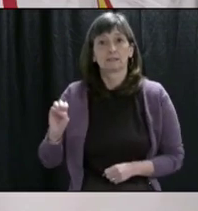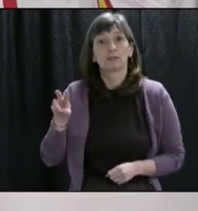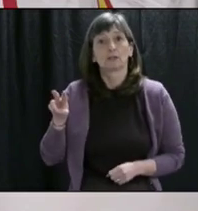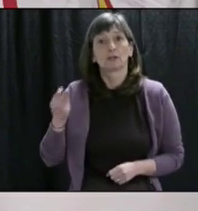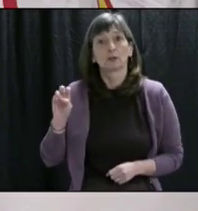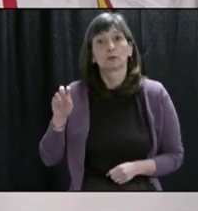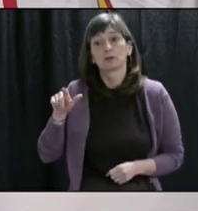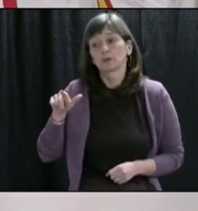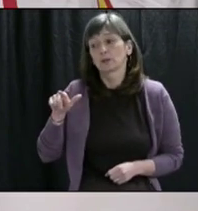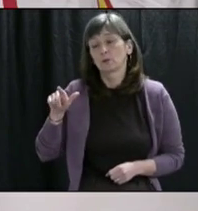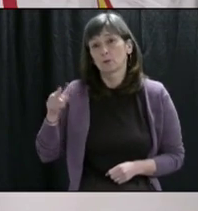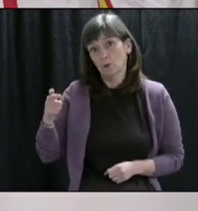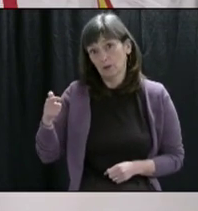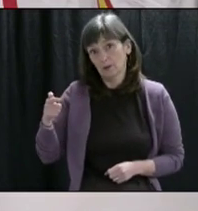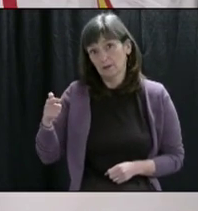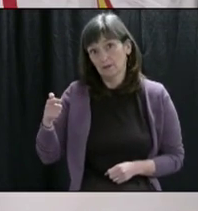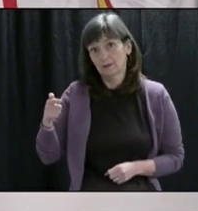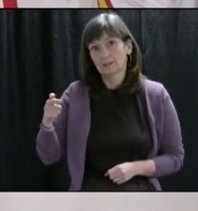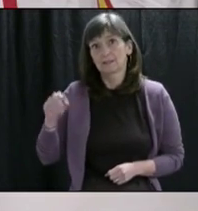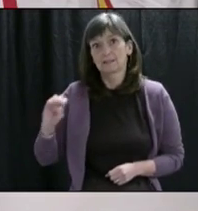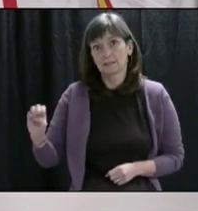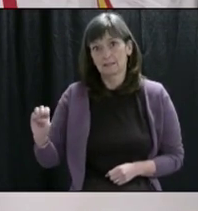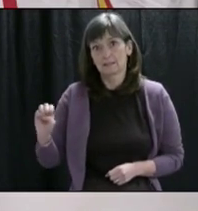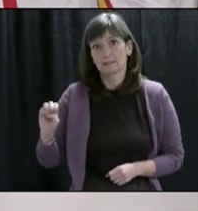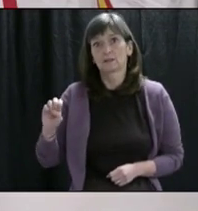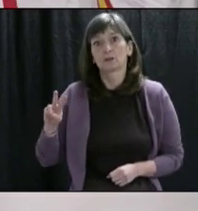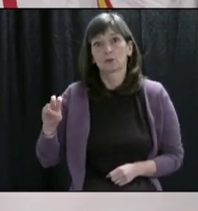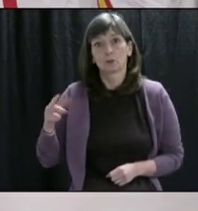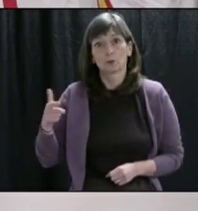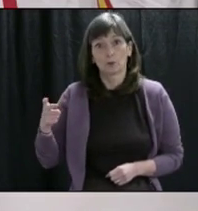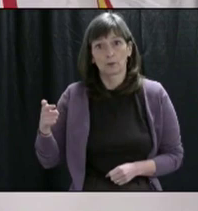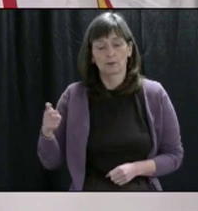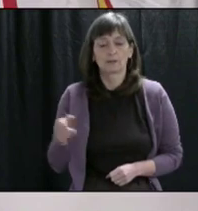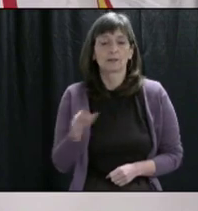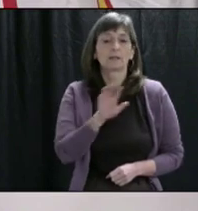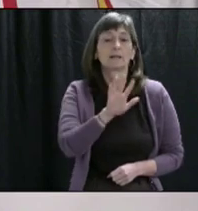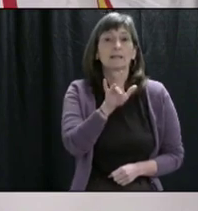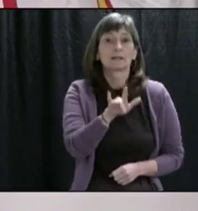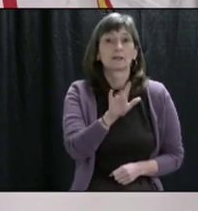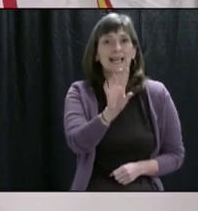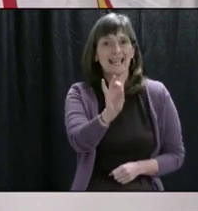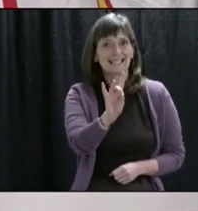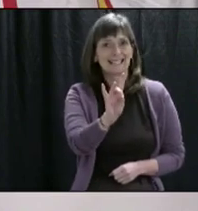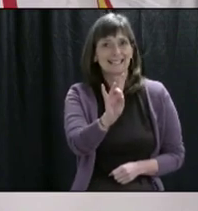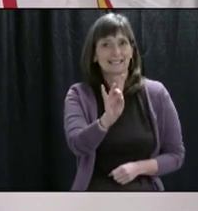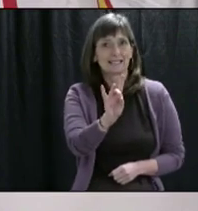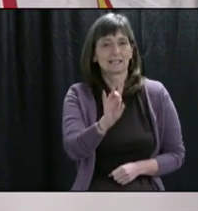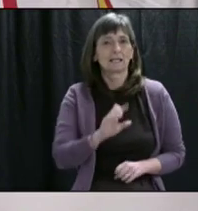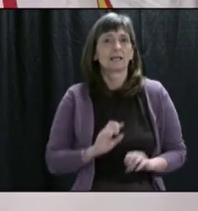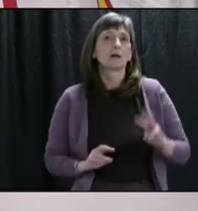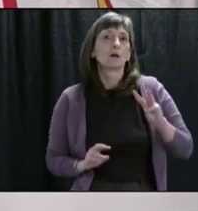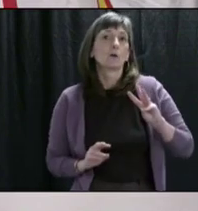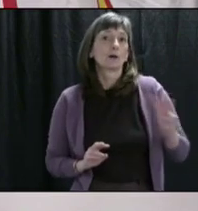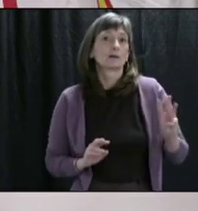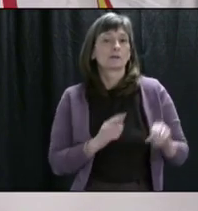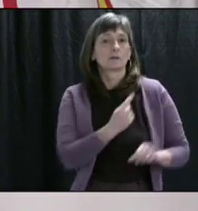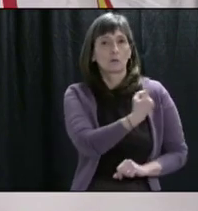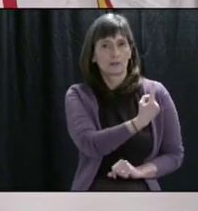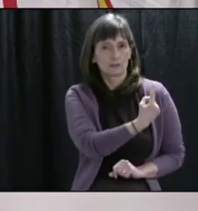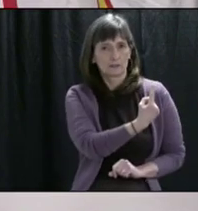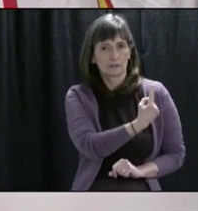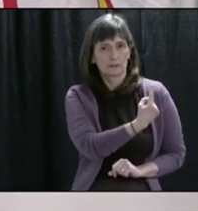221 in eastern health, 8 in central health, 1